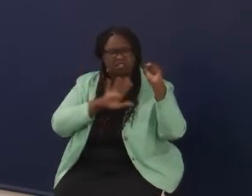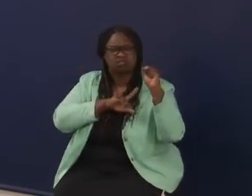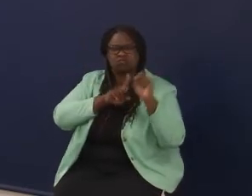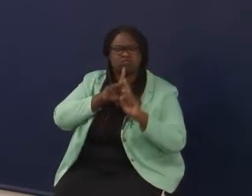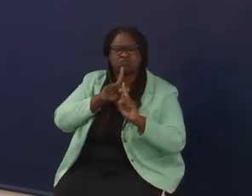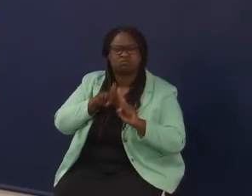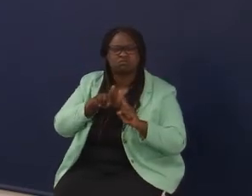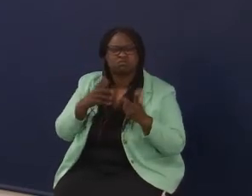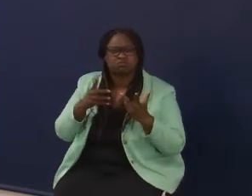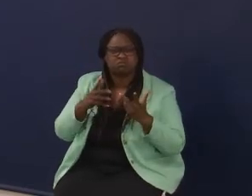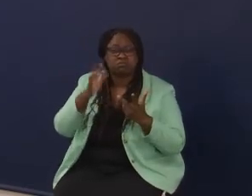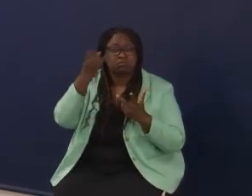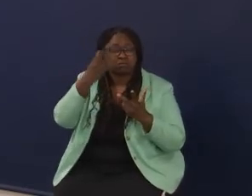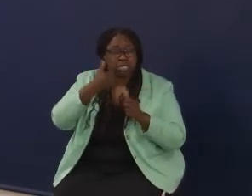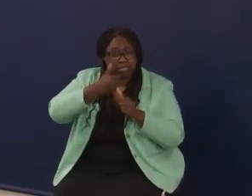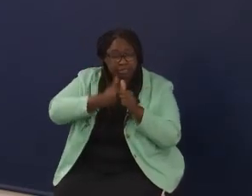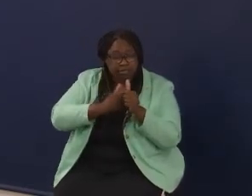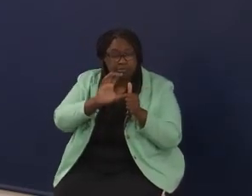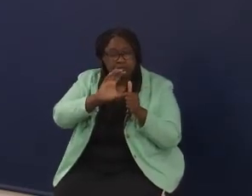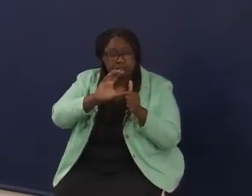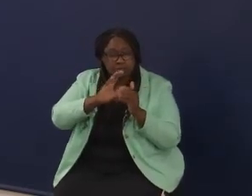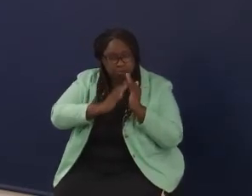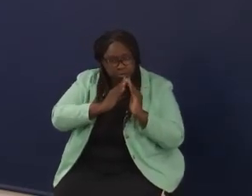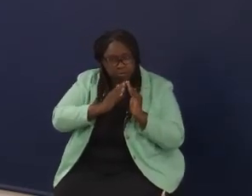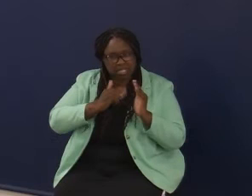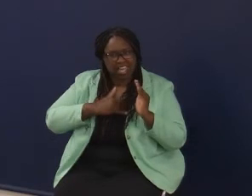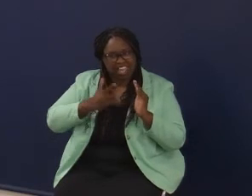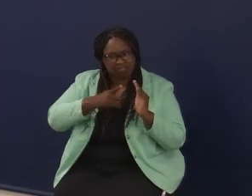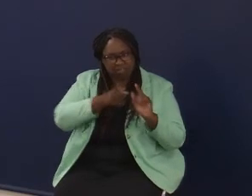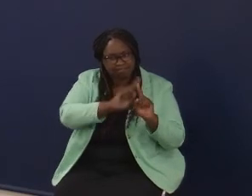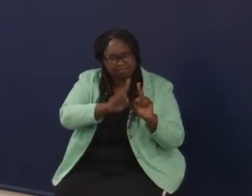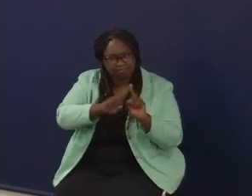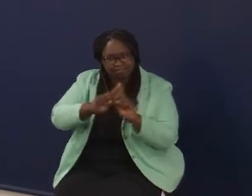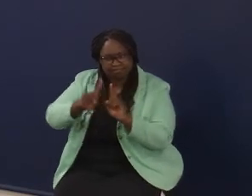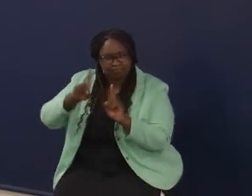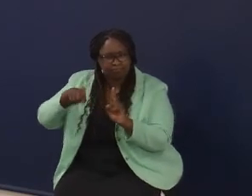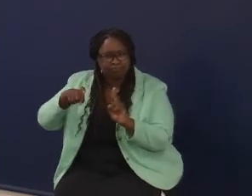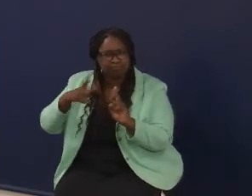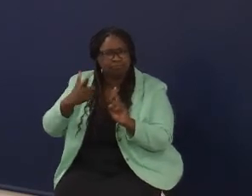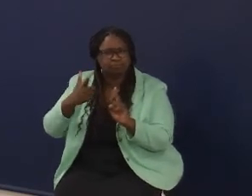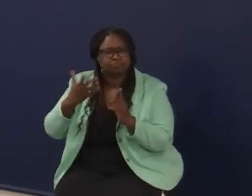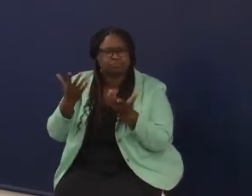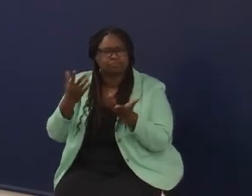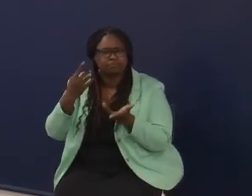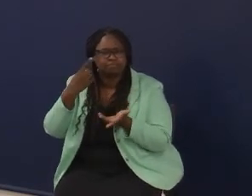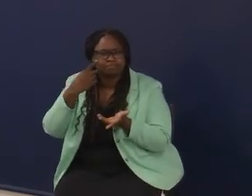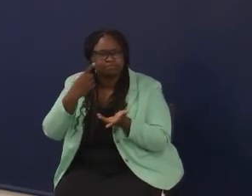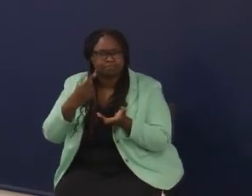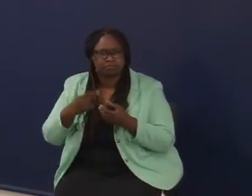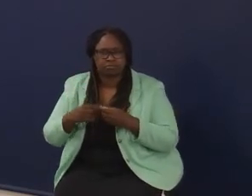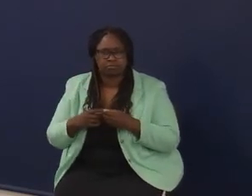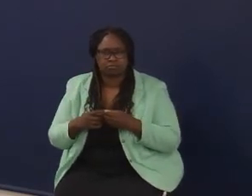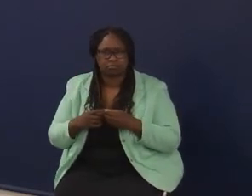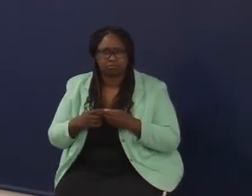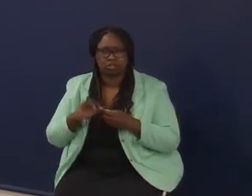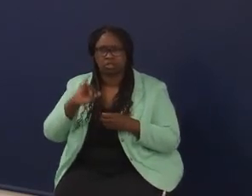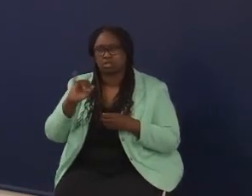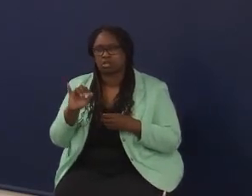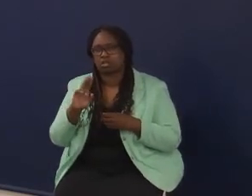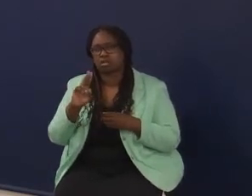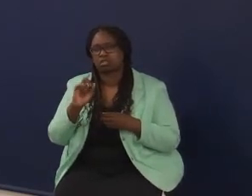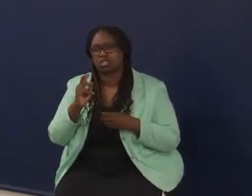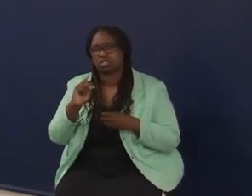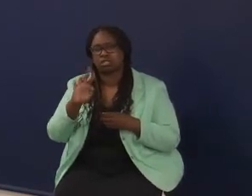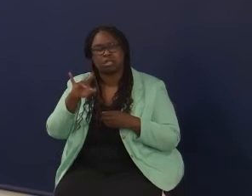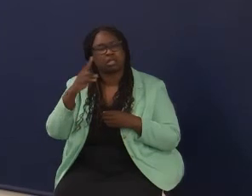there are different needs in different communities. So, what would you say to that? I think you have the opportunity to think about flexibility